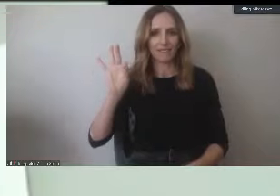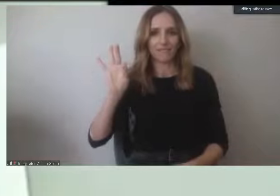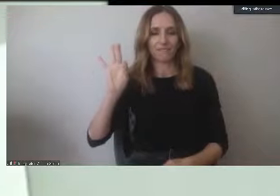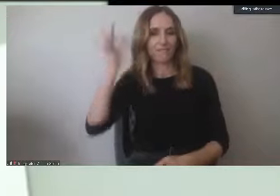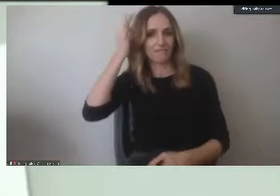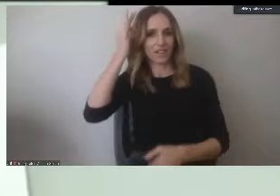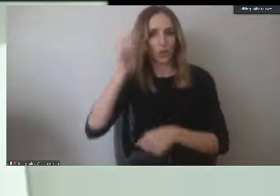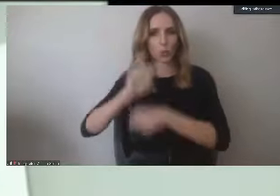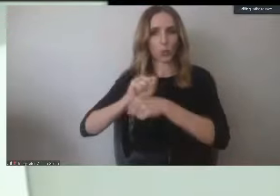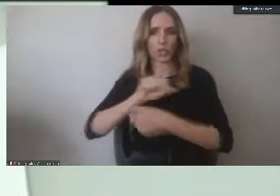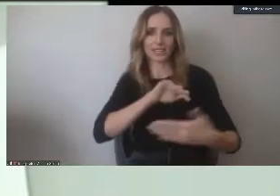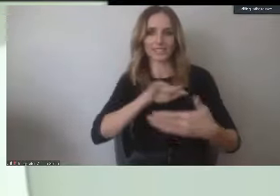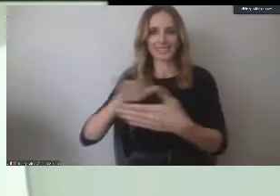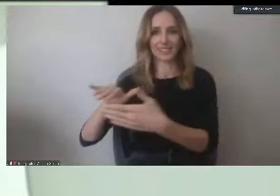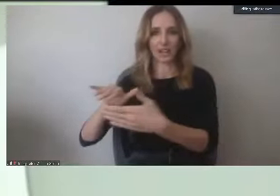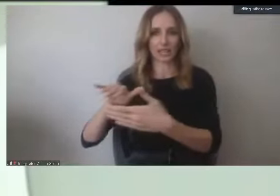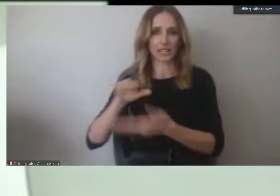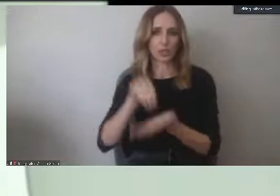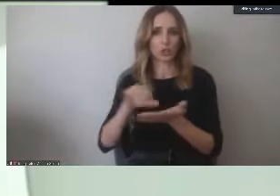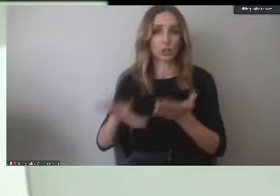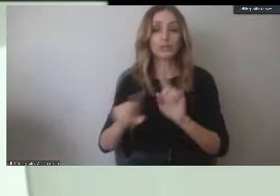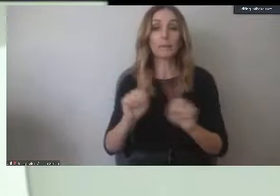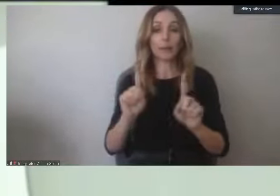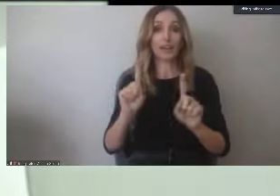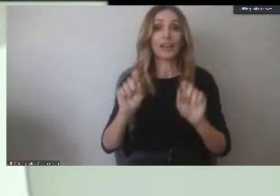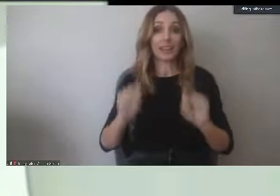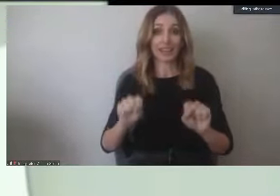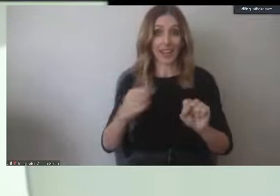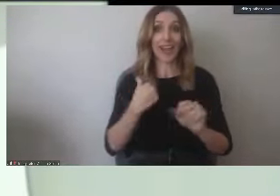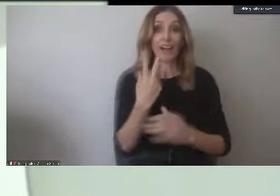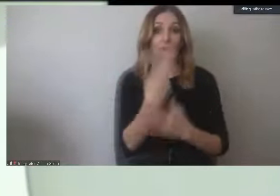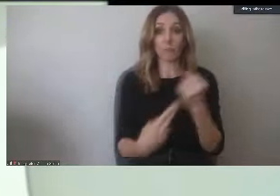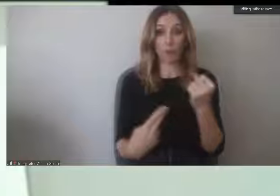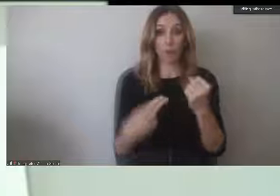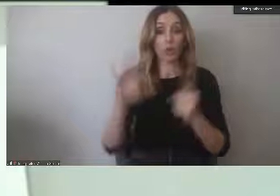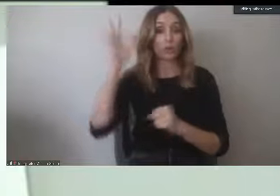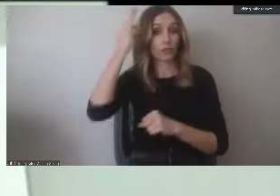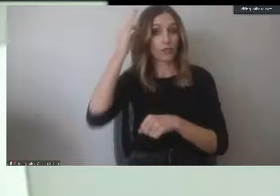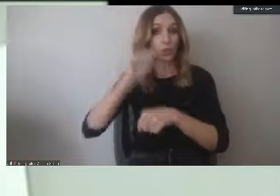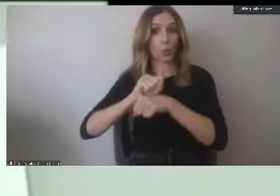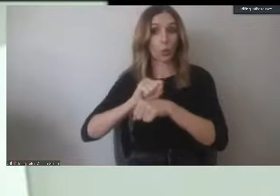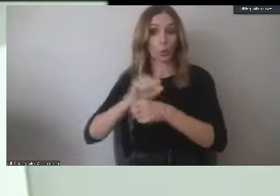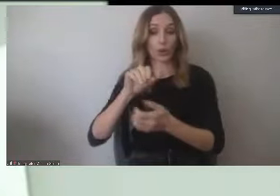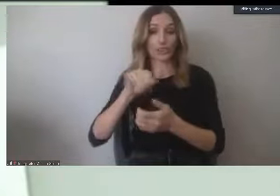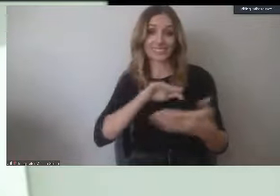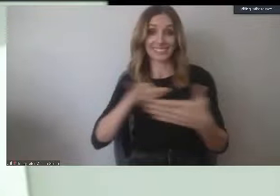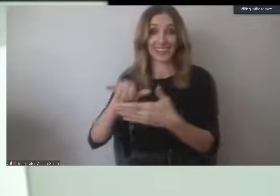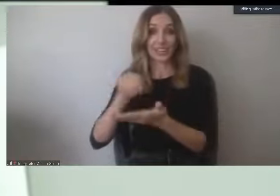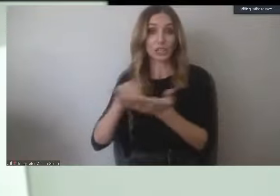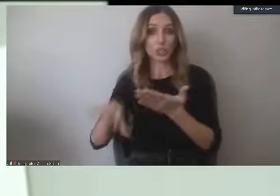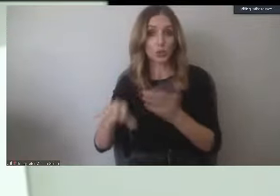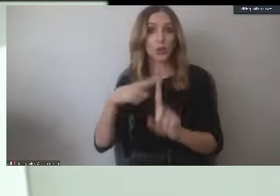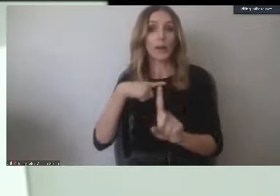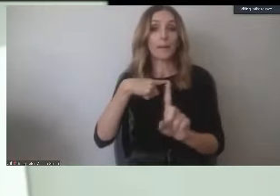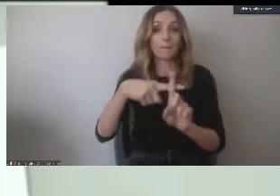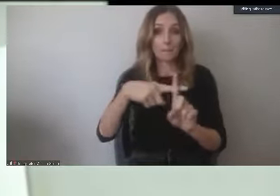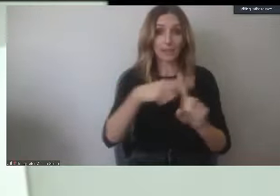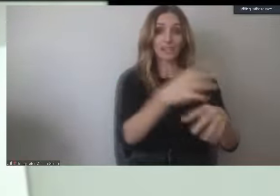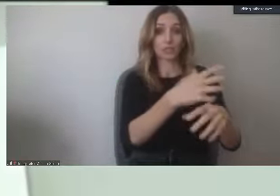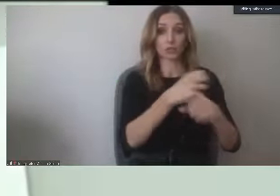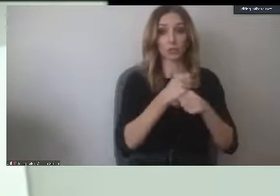funding sources, but they're stackable. So you can be a federal work study student and be eligible for